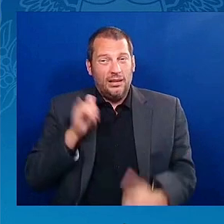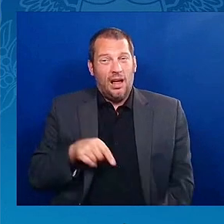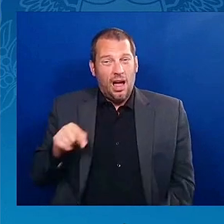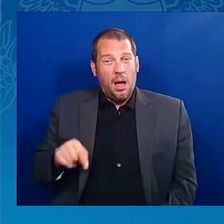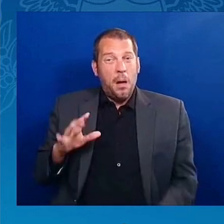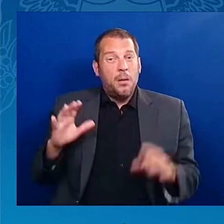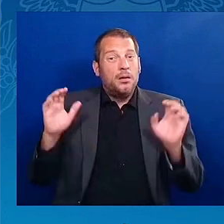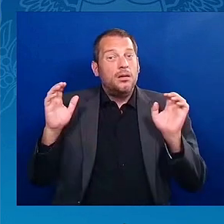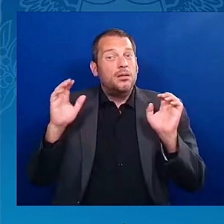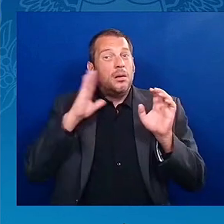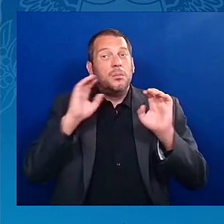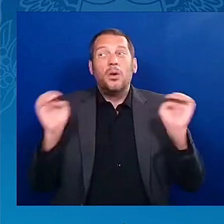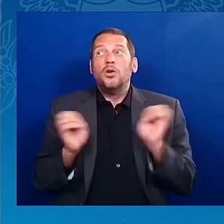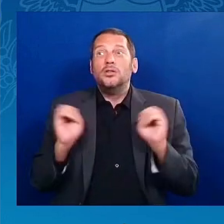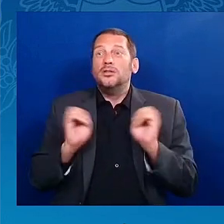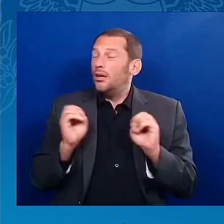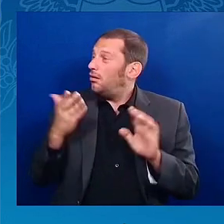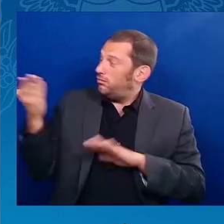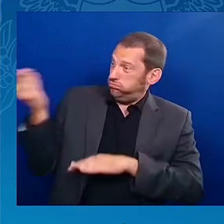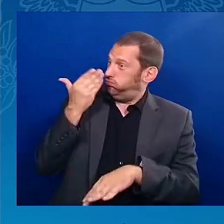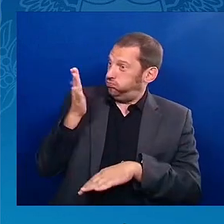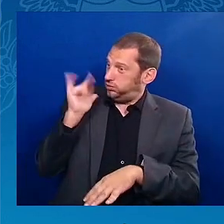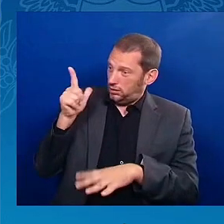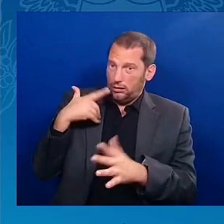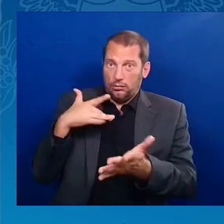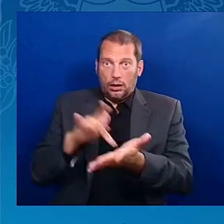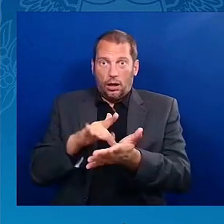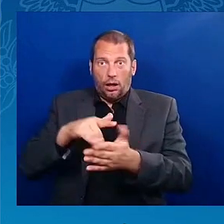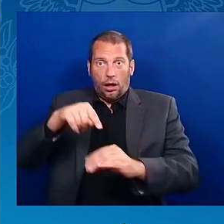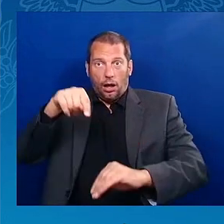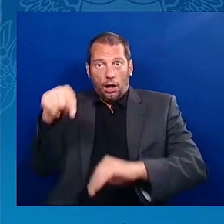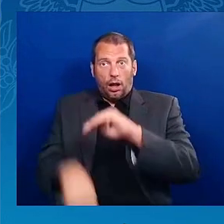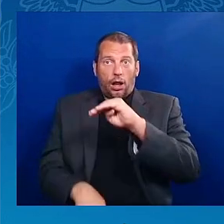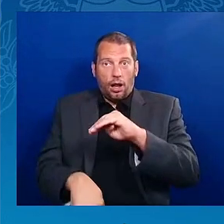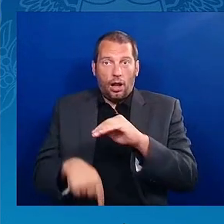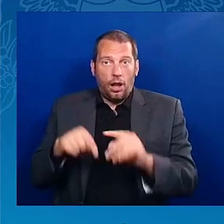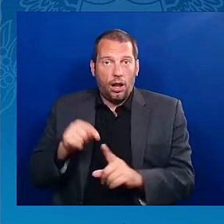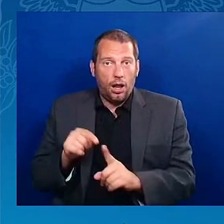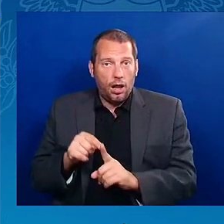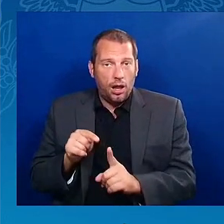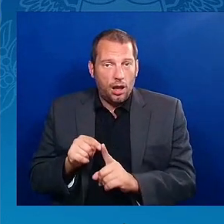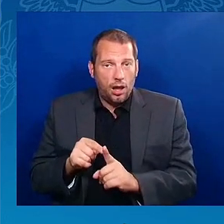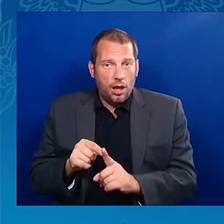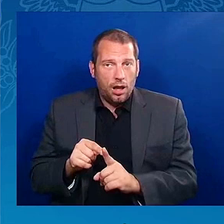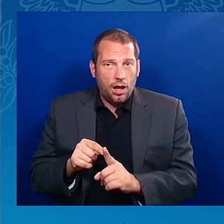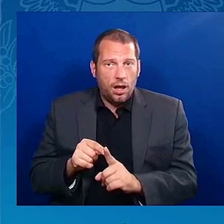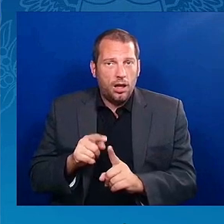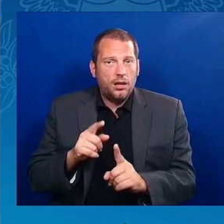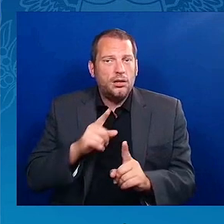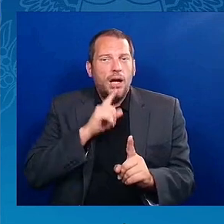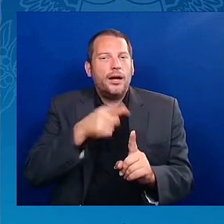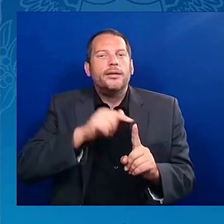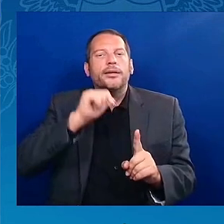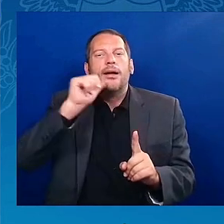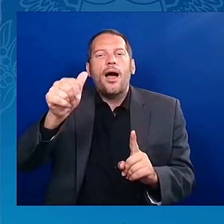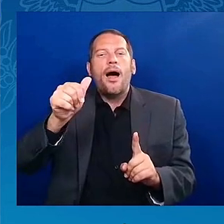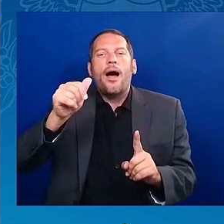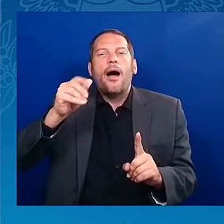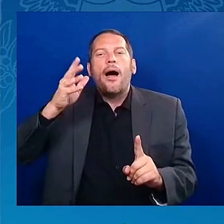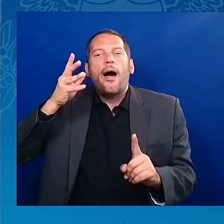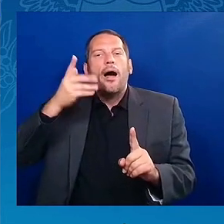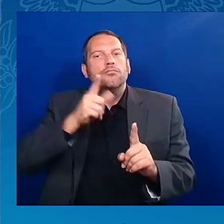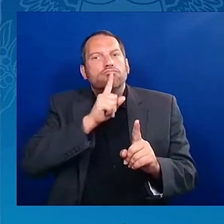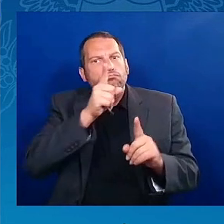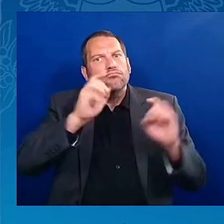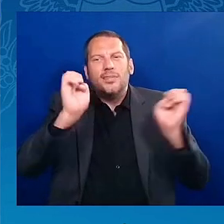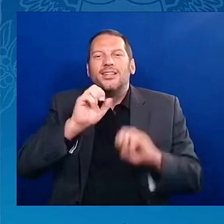Real medical. Not liposuction and BBLs. You got that chest. You on your own with that. Don't